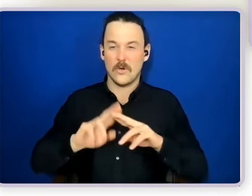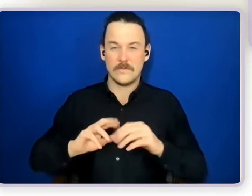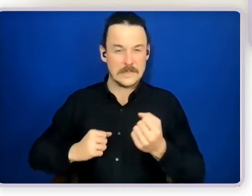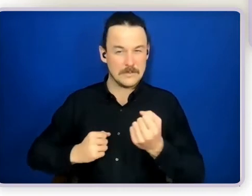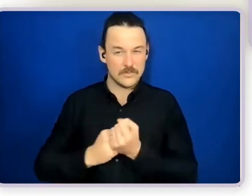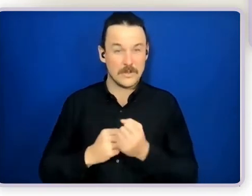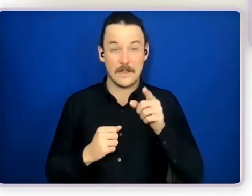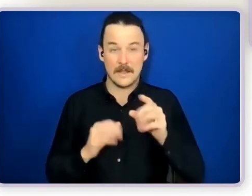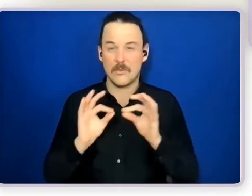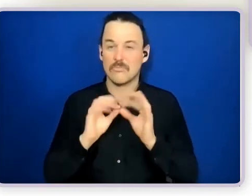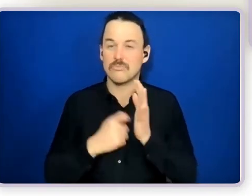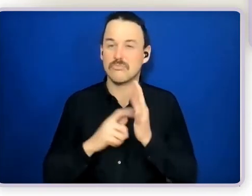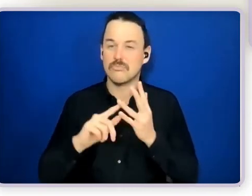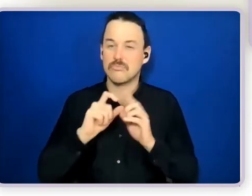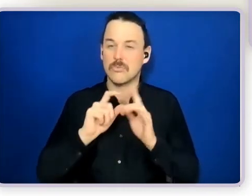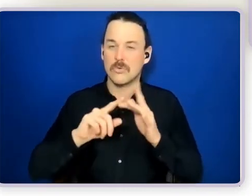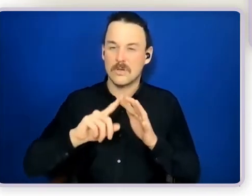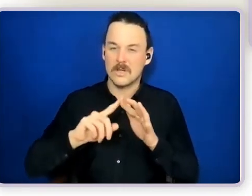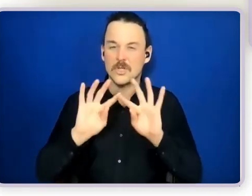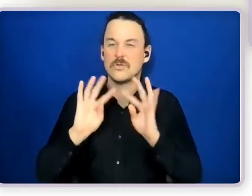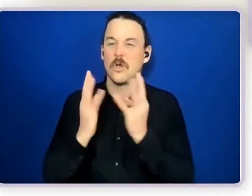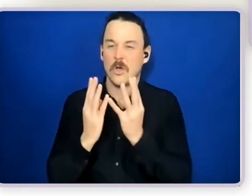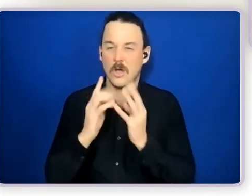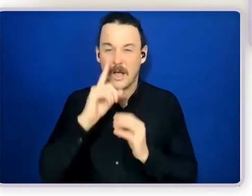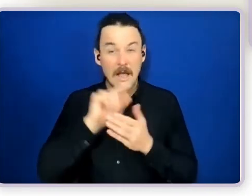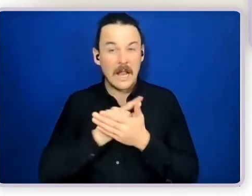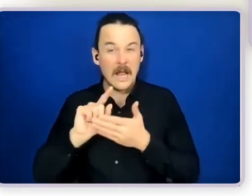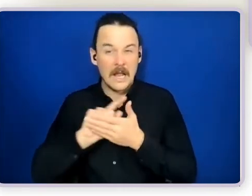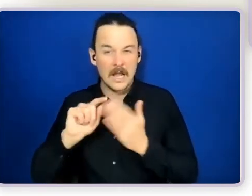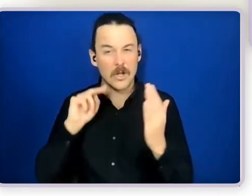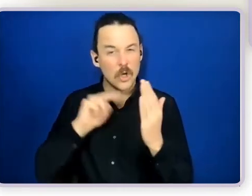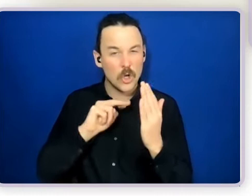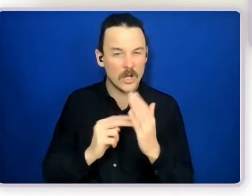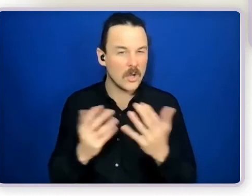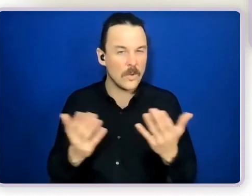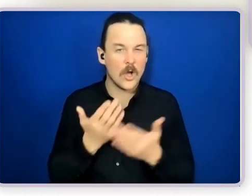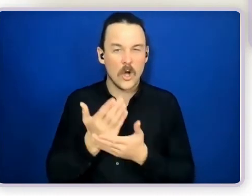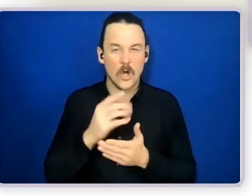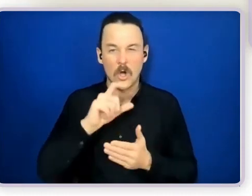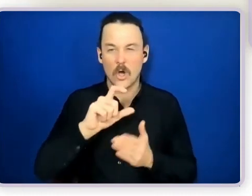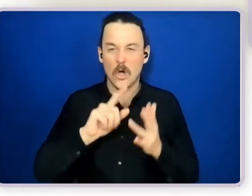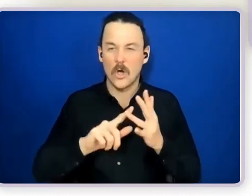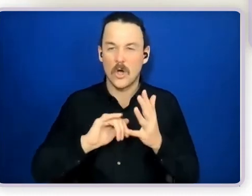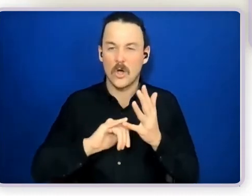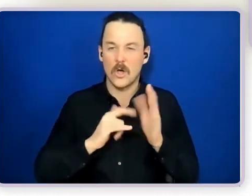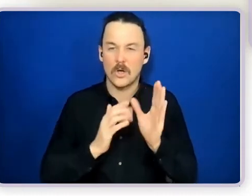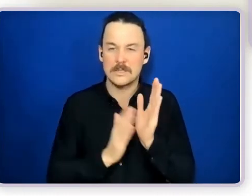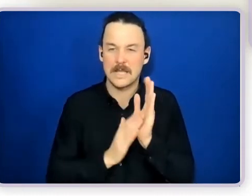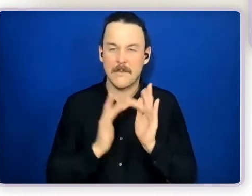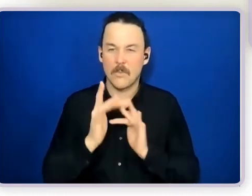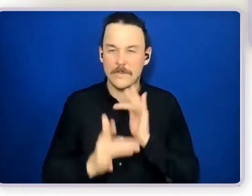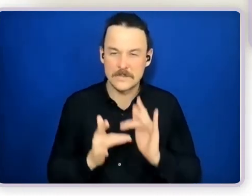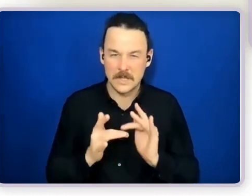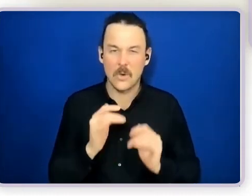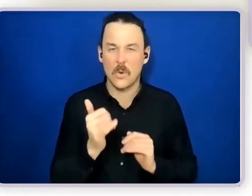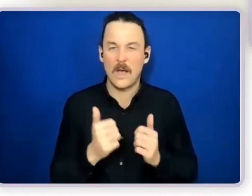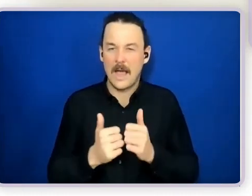support. And you can view this in your own time again at either the COSAM website or our website, Talks That Matter. The COSAM website, they were